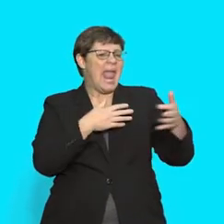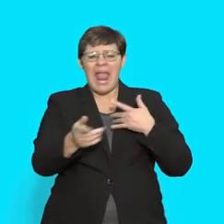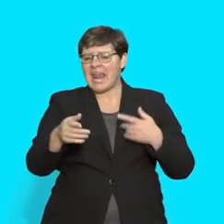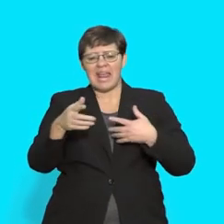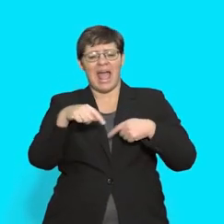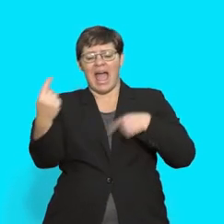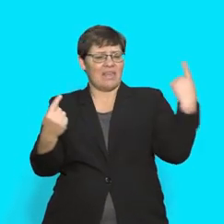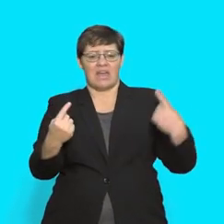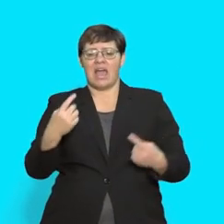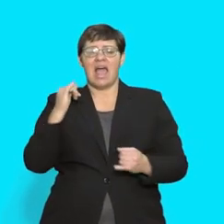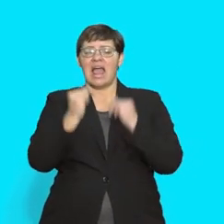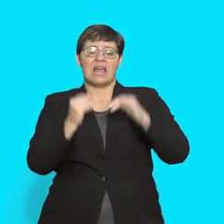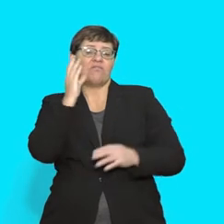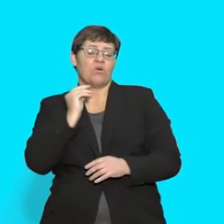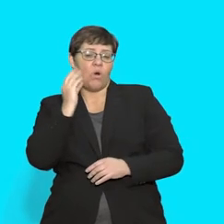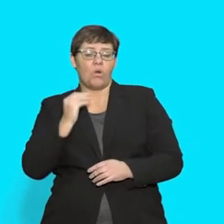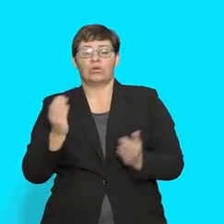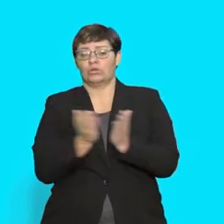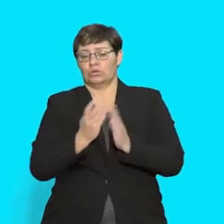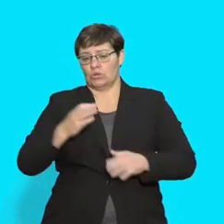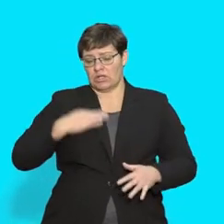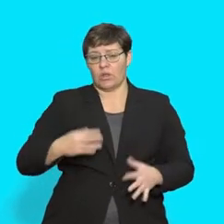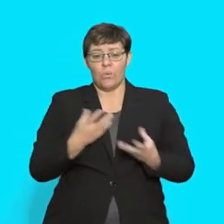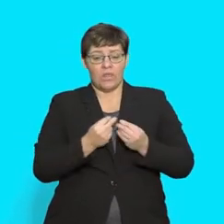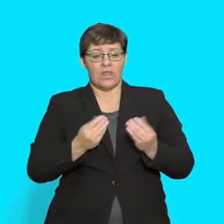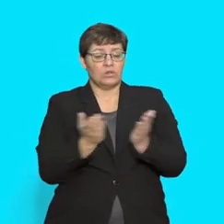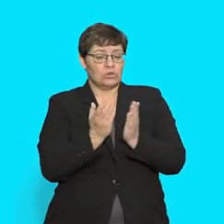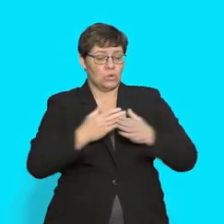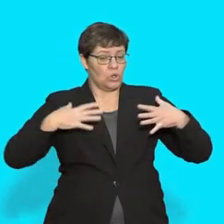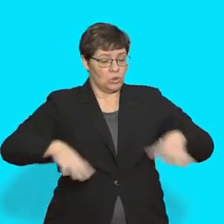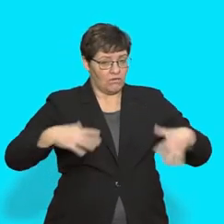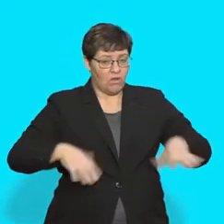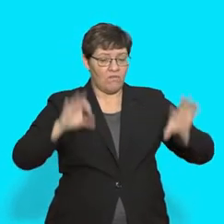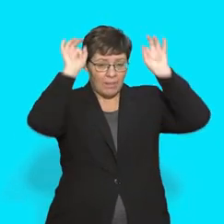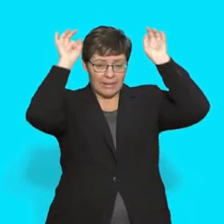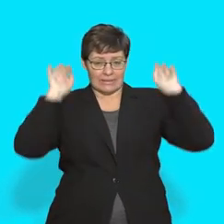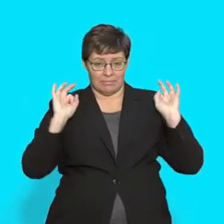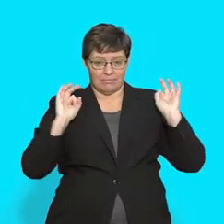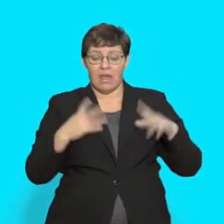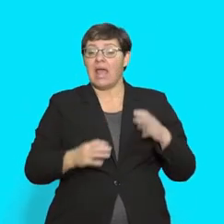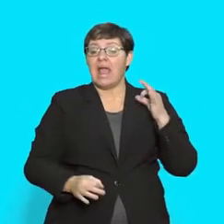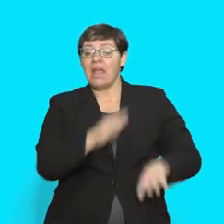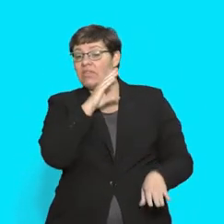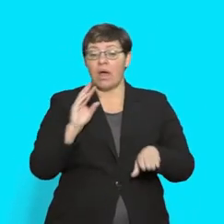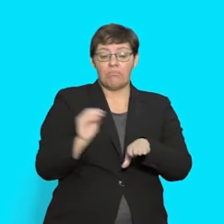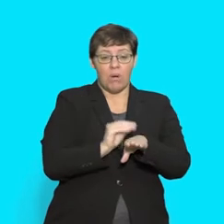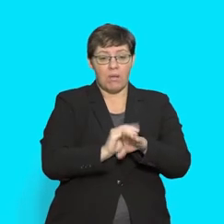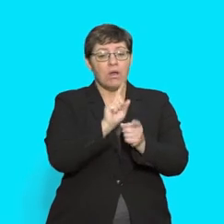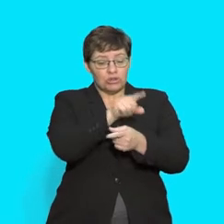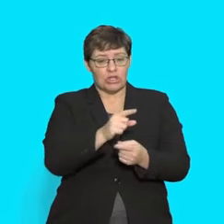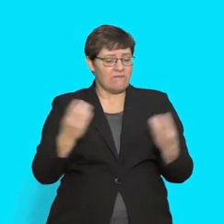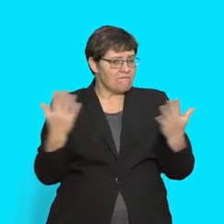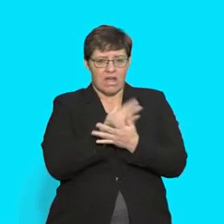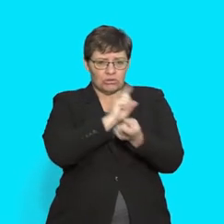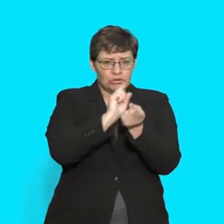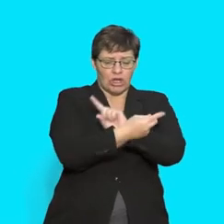11-year-old schoolgirl, in her uniform and pigtails. But when there is a problem, she instantly turns into a